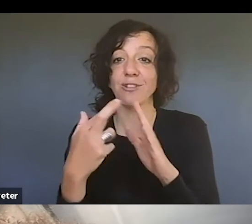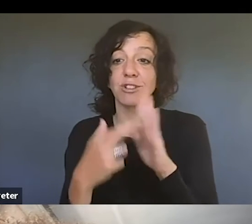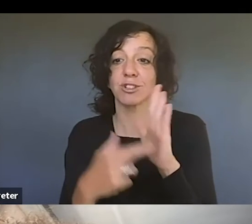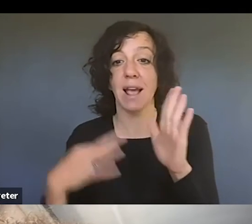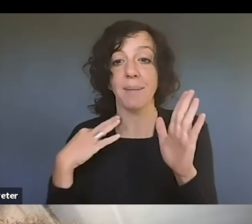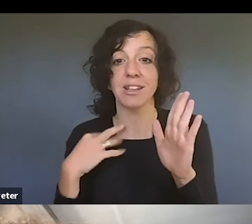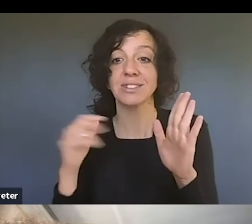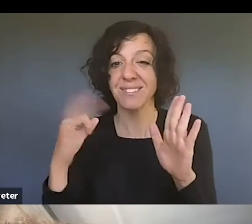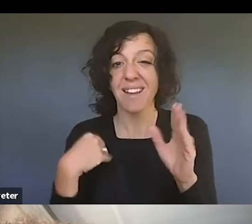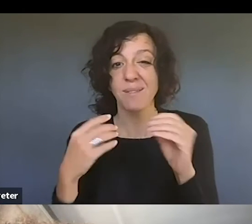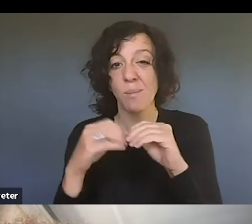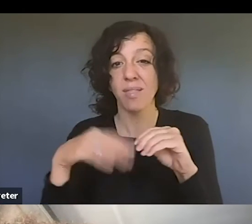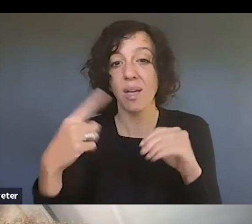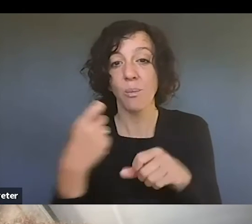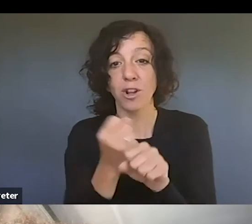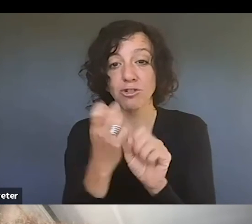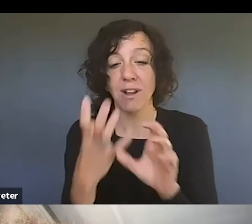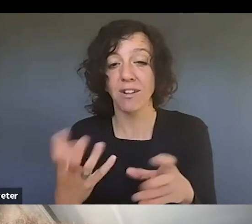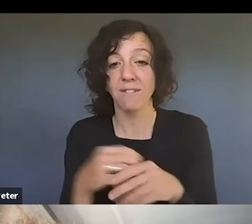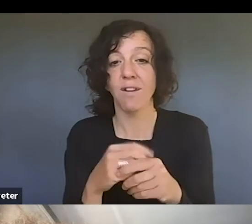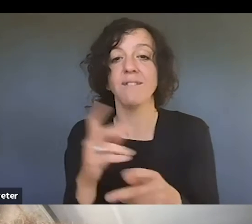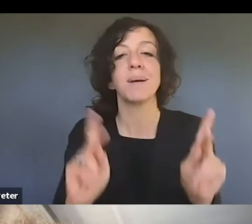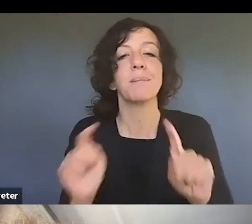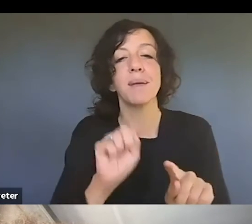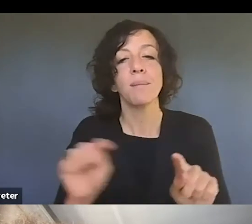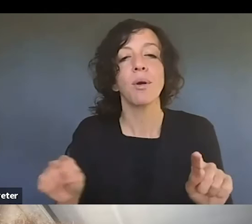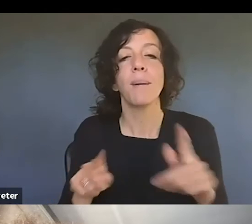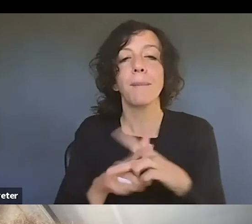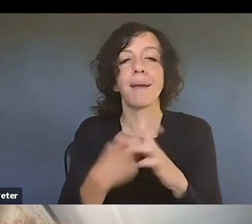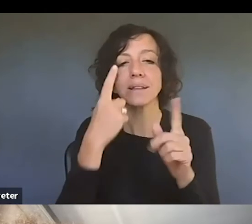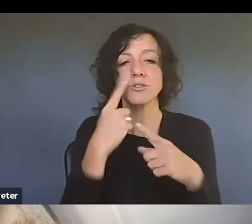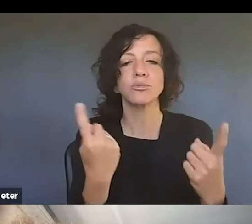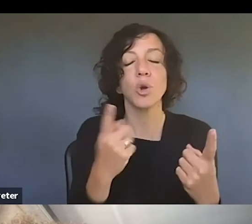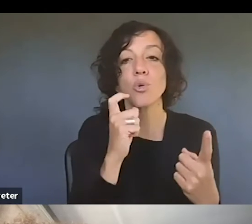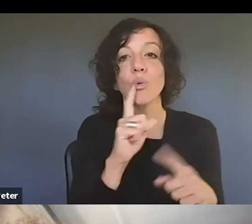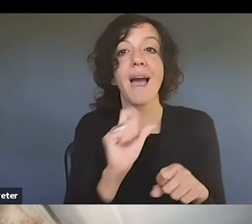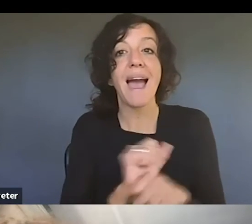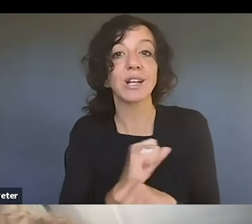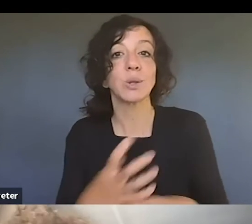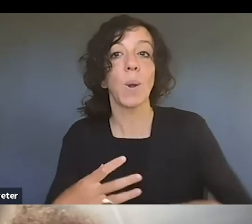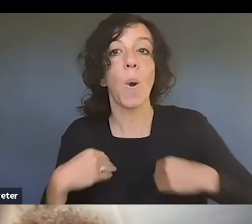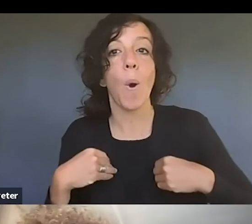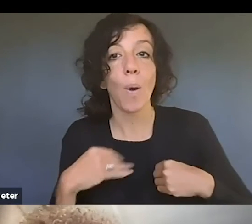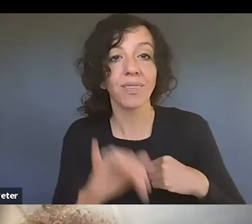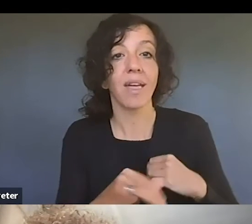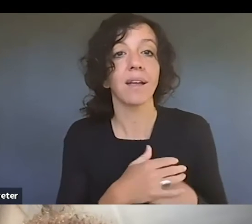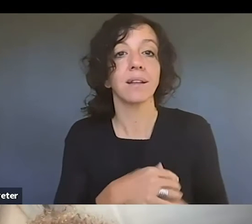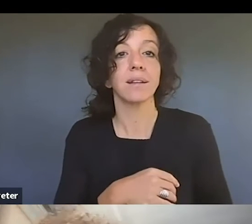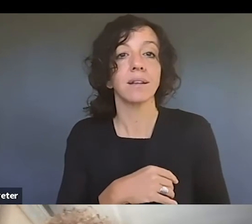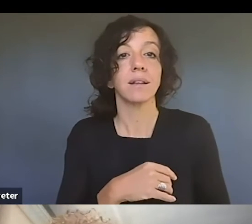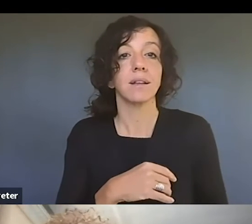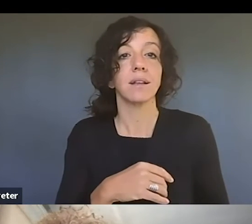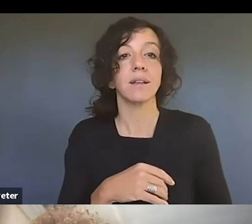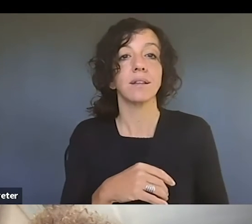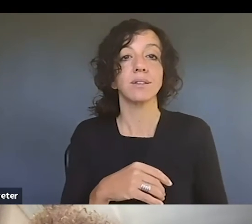authors involved, people begin to disagree about who the actual owner is or somebody who is engaged to person or they work